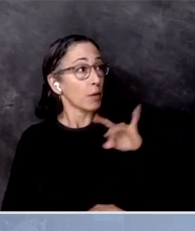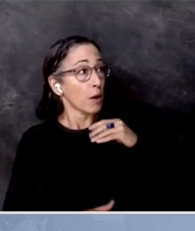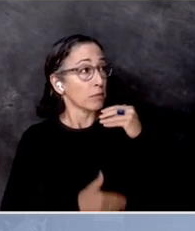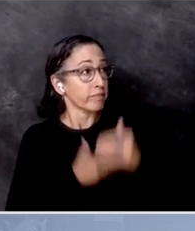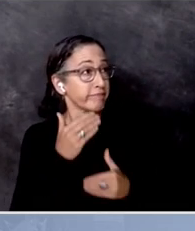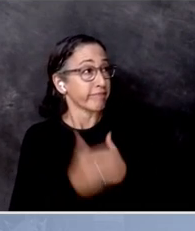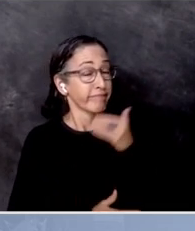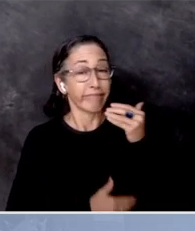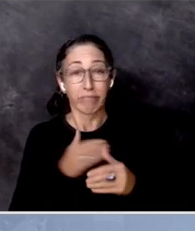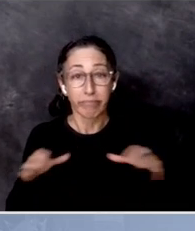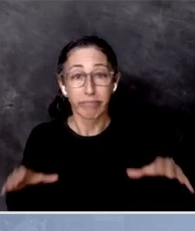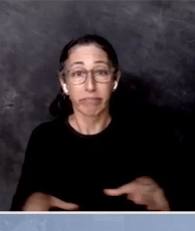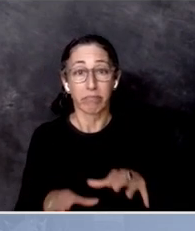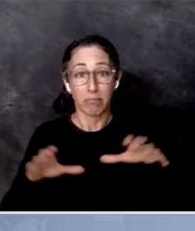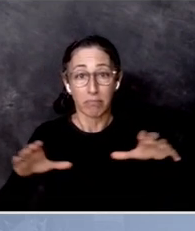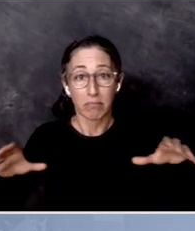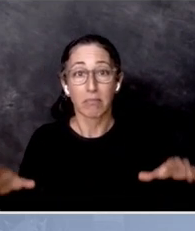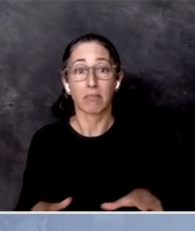to the challenge. All right?